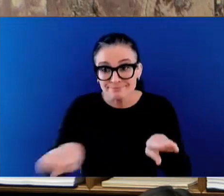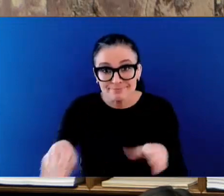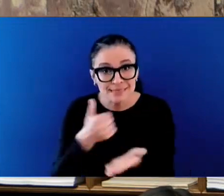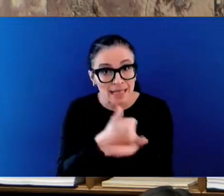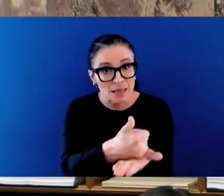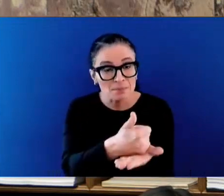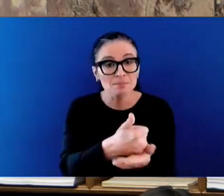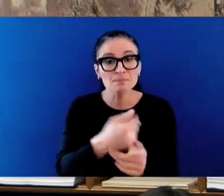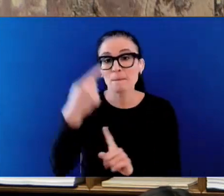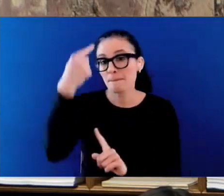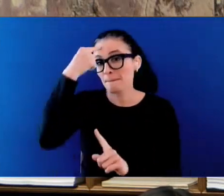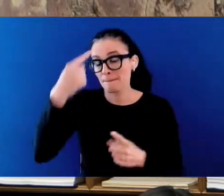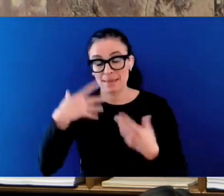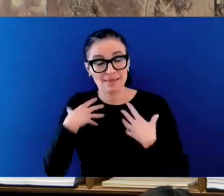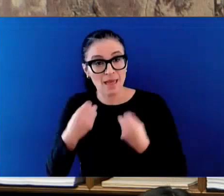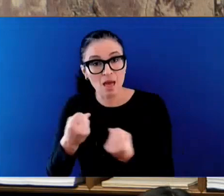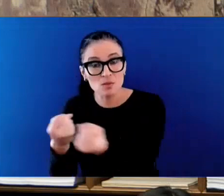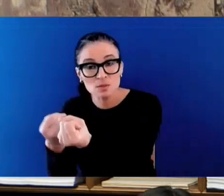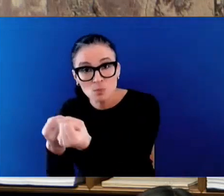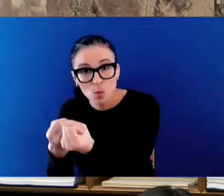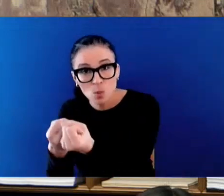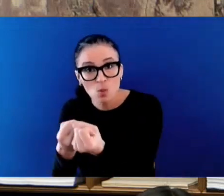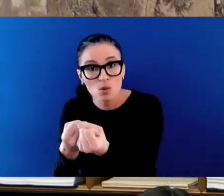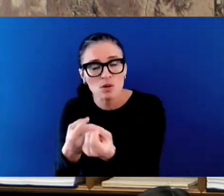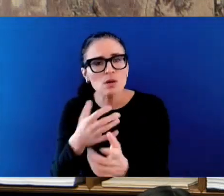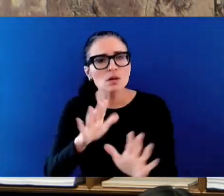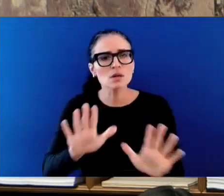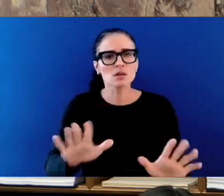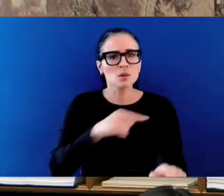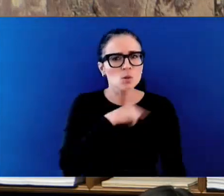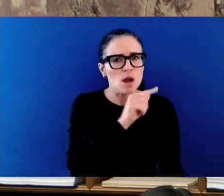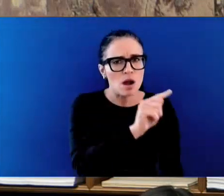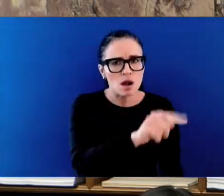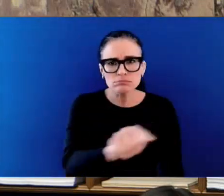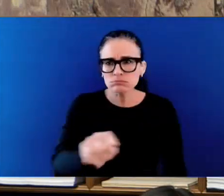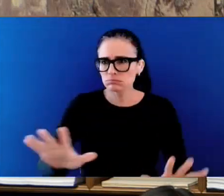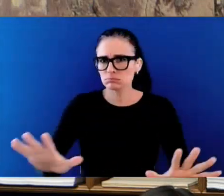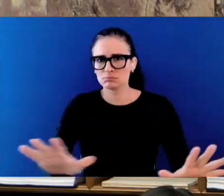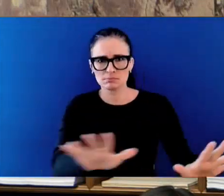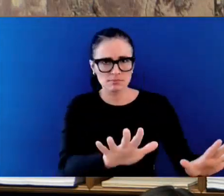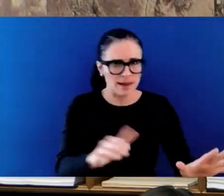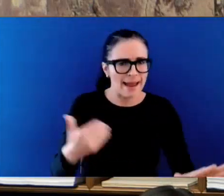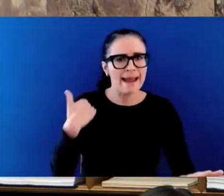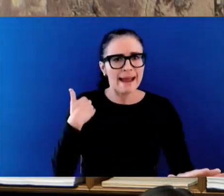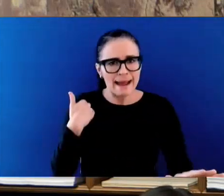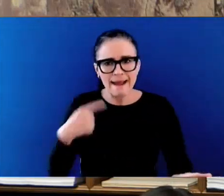that those who want to recover are able to do that, Honourable Speaker.